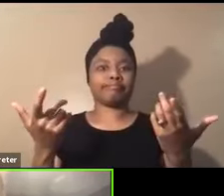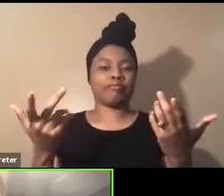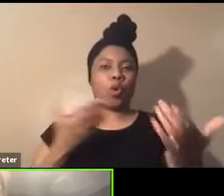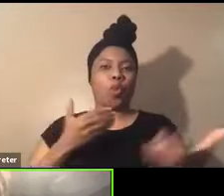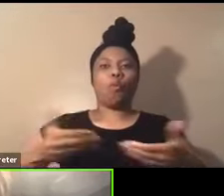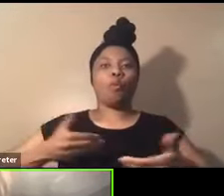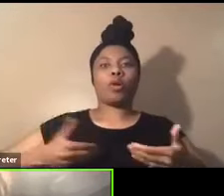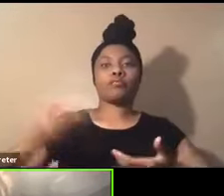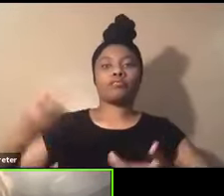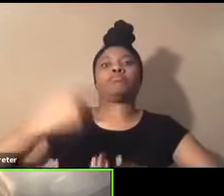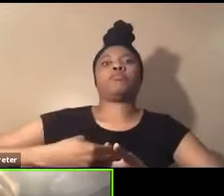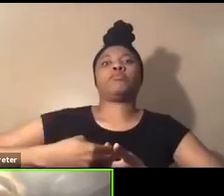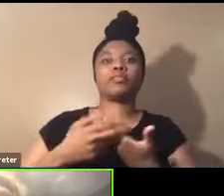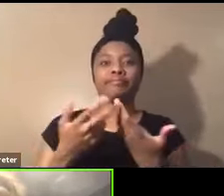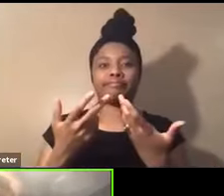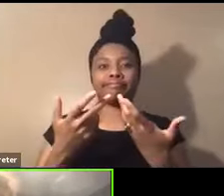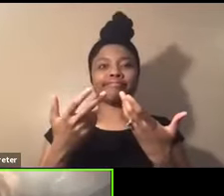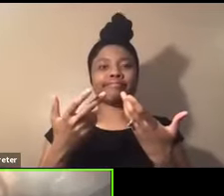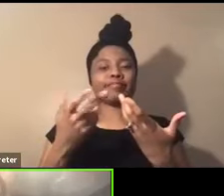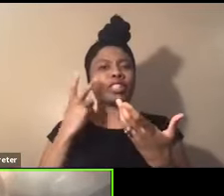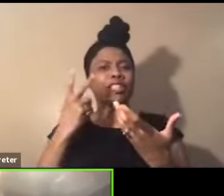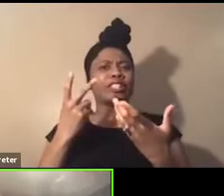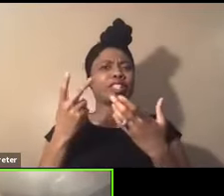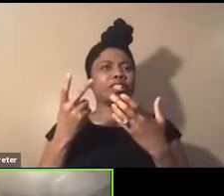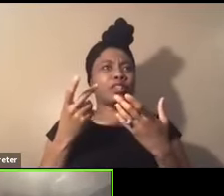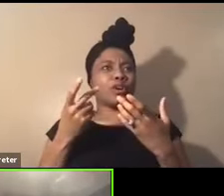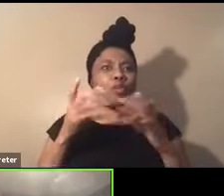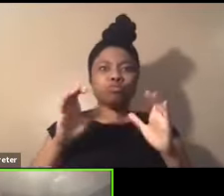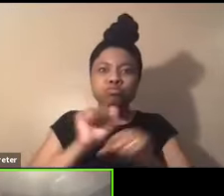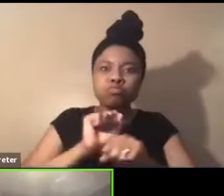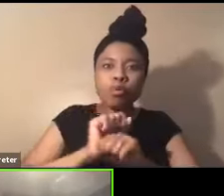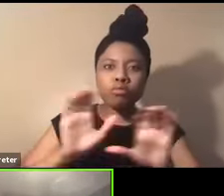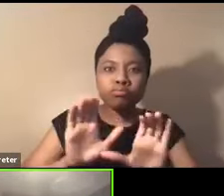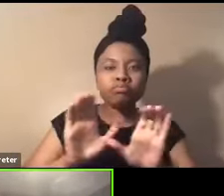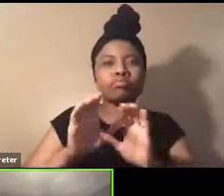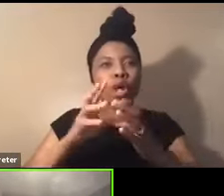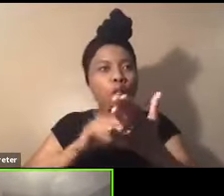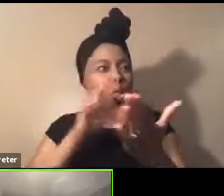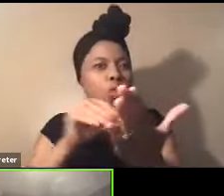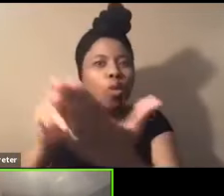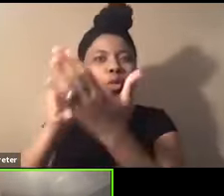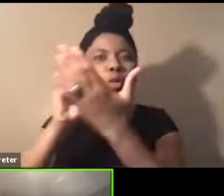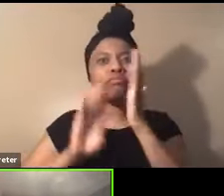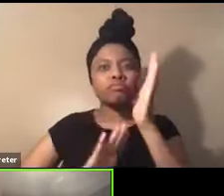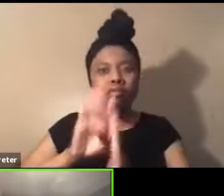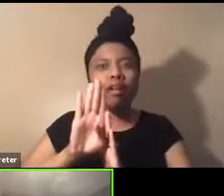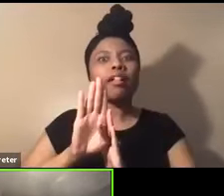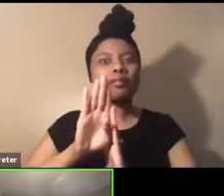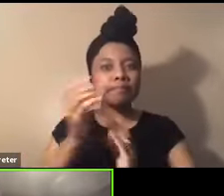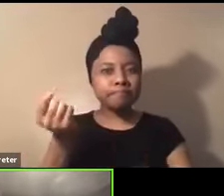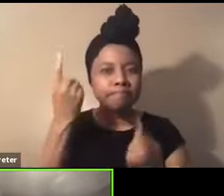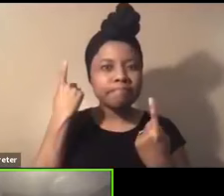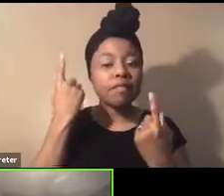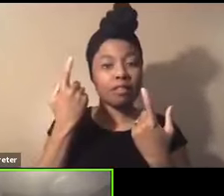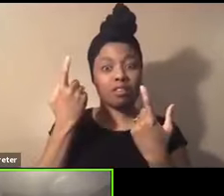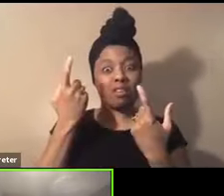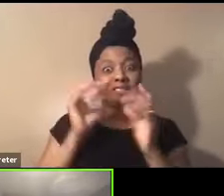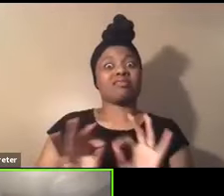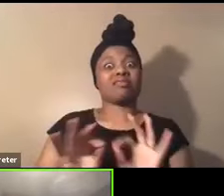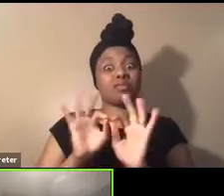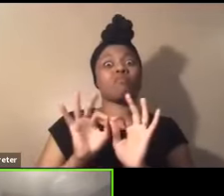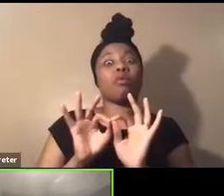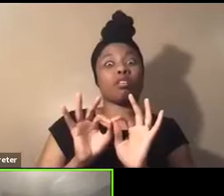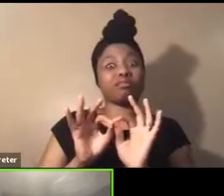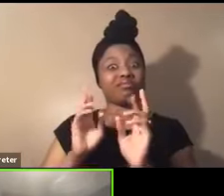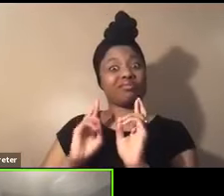to join and, uh, to come in and see what we were doing and learn and grow and begin to understand how important it is to respect